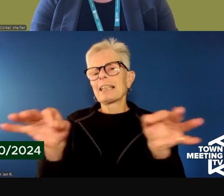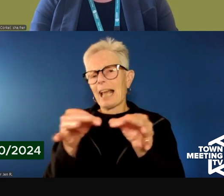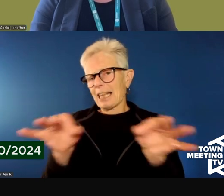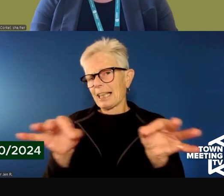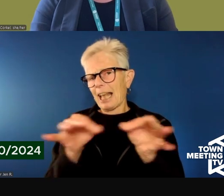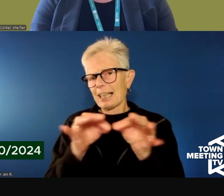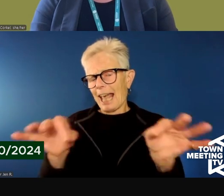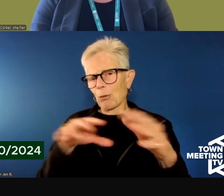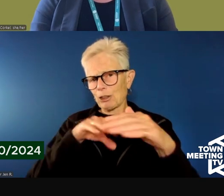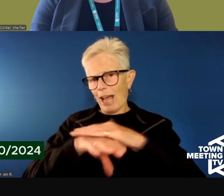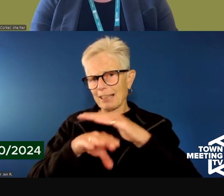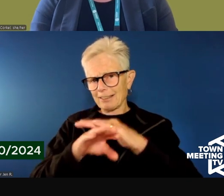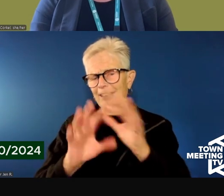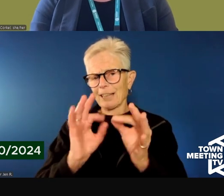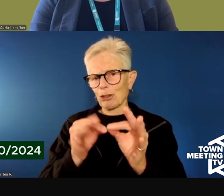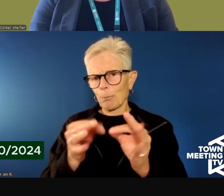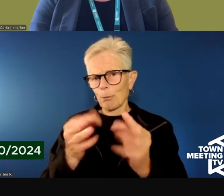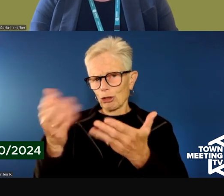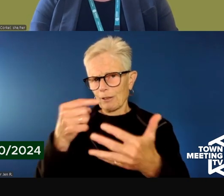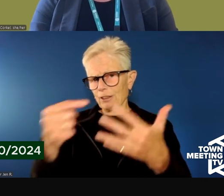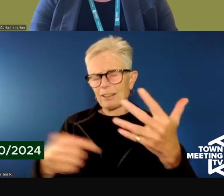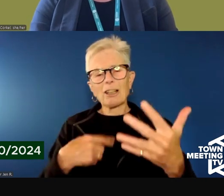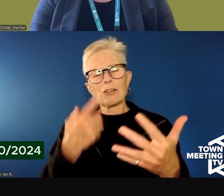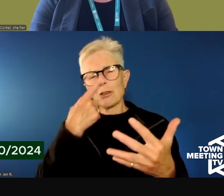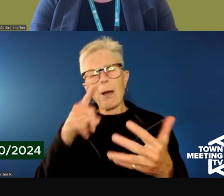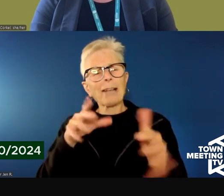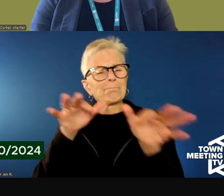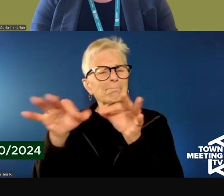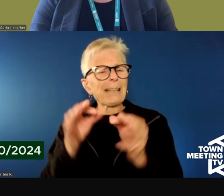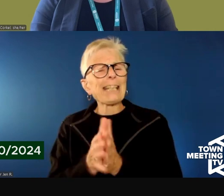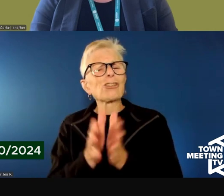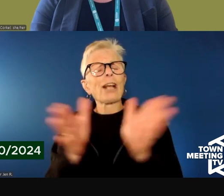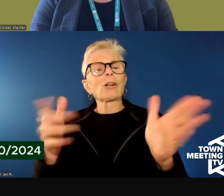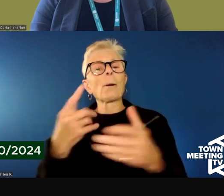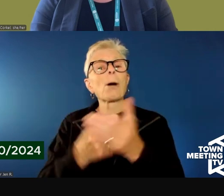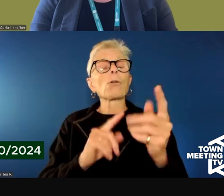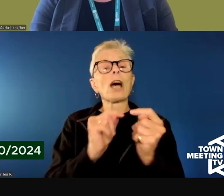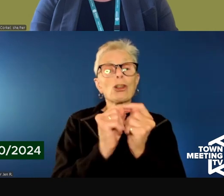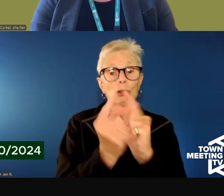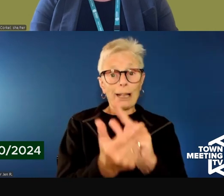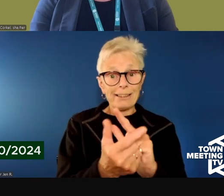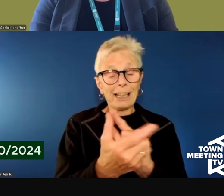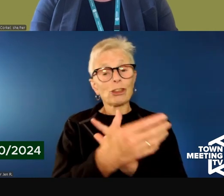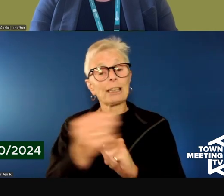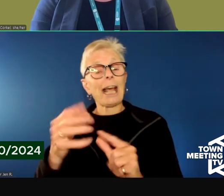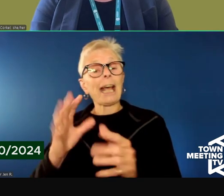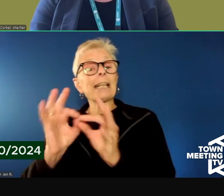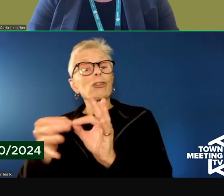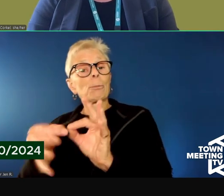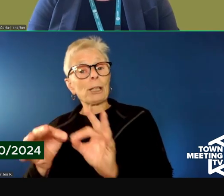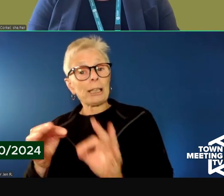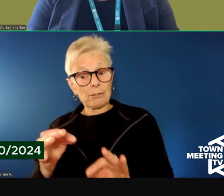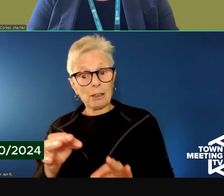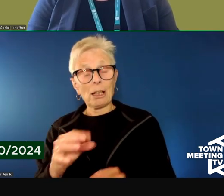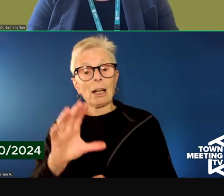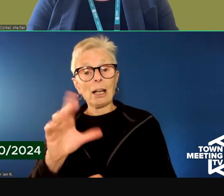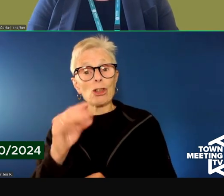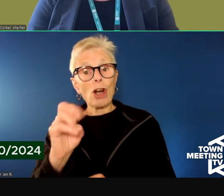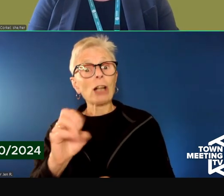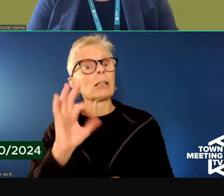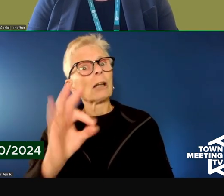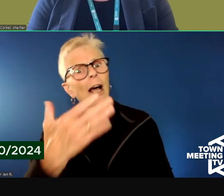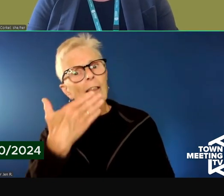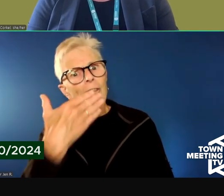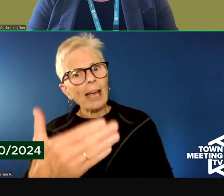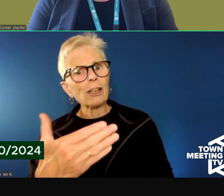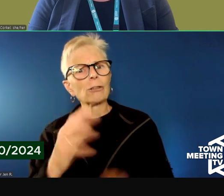could you please speak to that in a general way about both translations and interpretation? Yes. Thank you. I'm really glad for